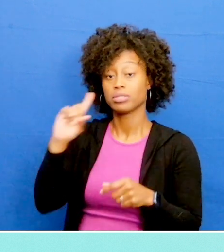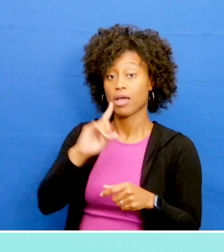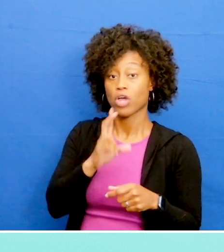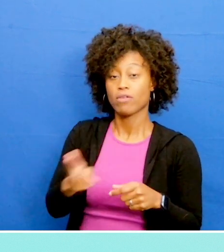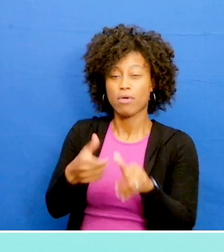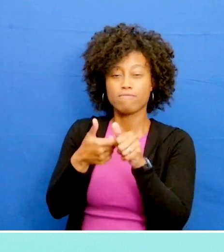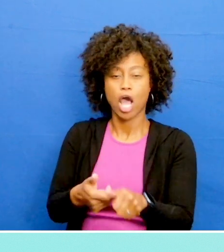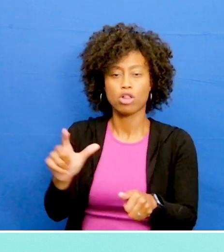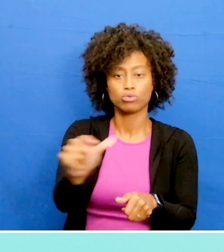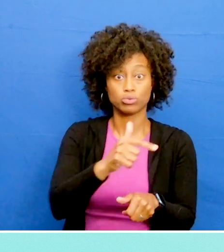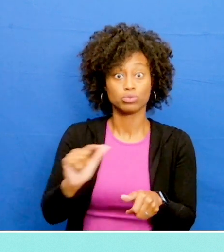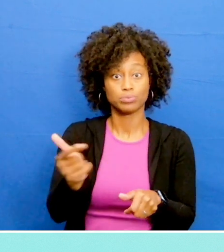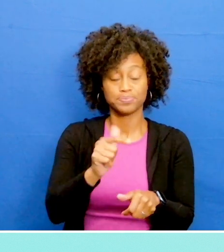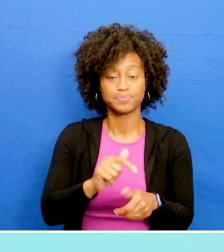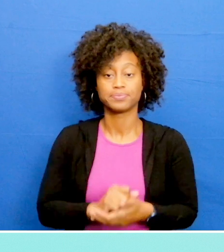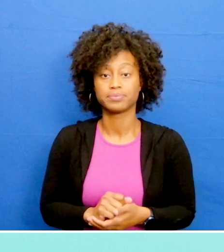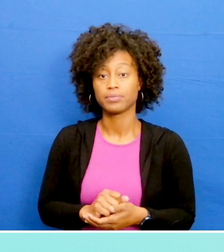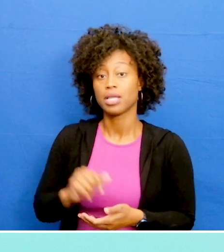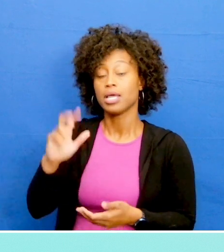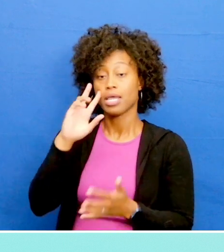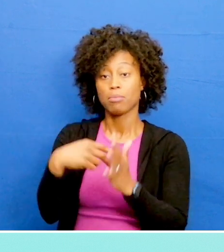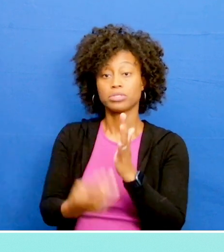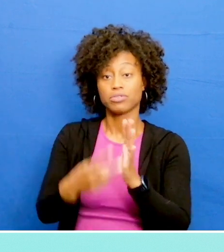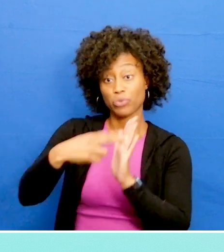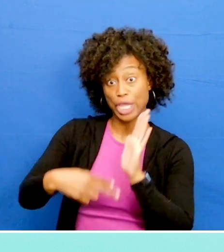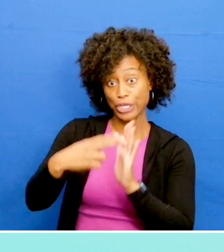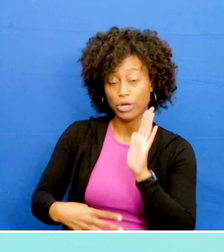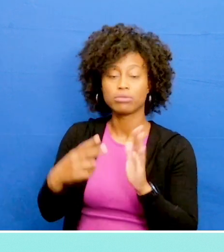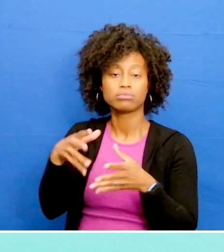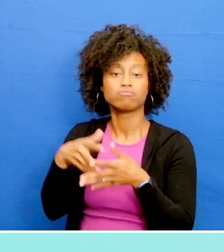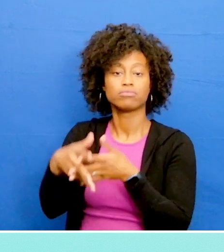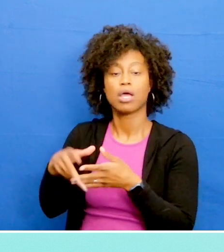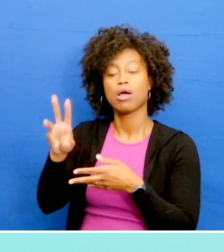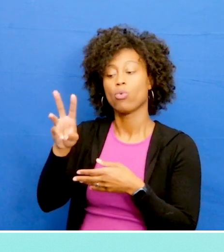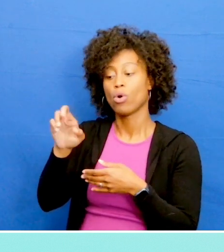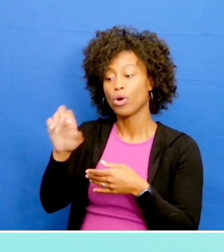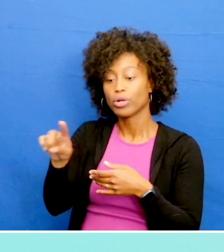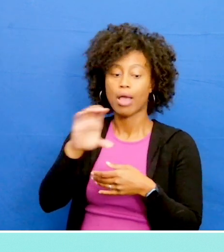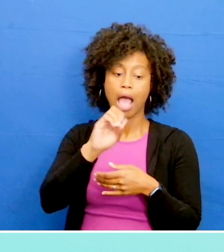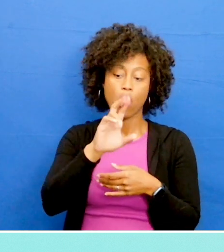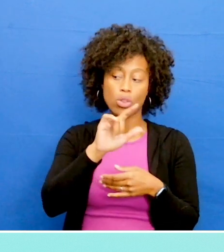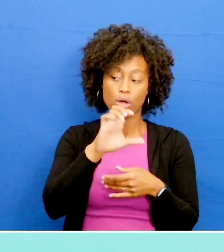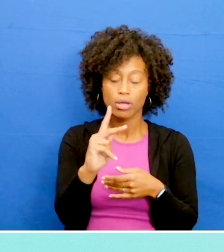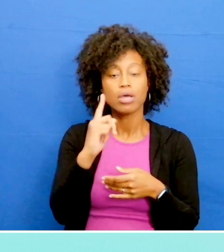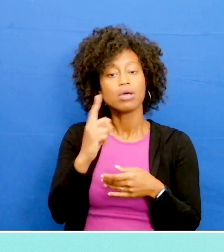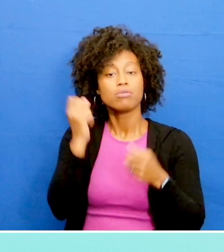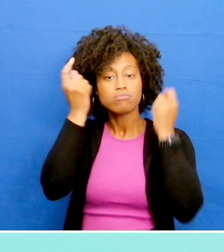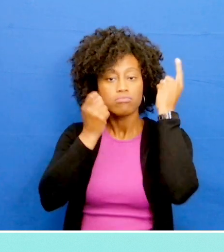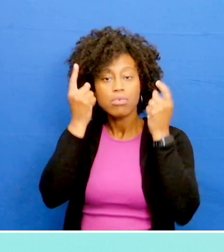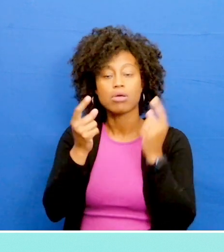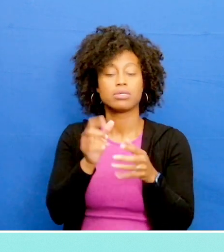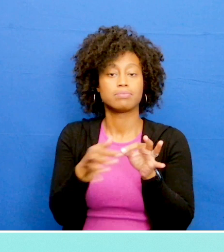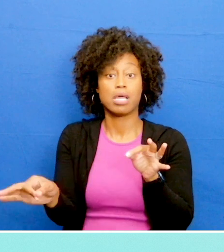deaf or hard of hearing follow conversations more easily. Immersive Reader, available in products like Word and Outlook, enhances reading